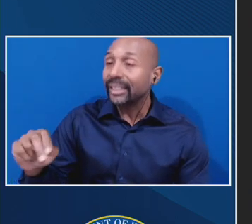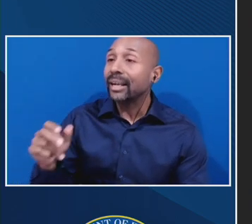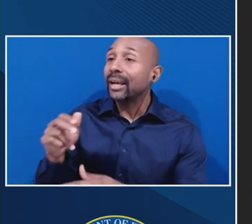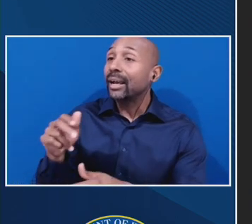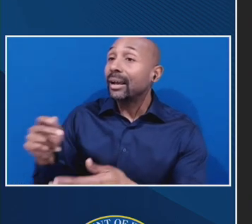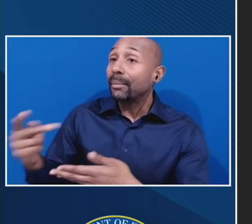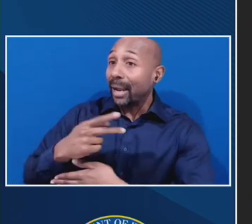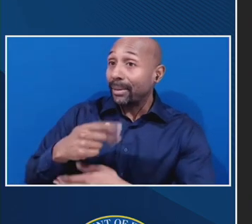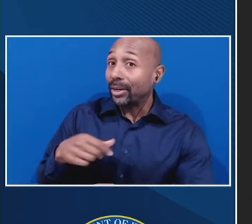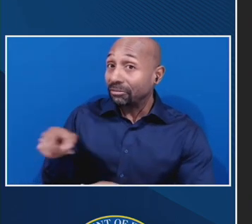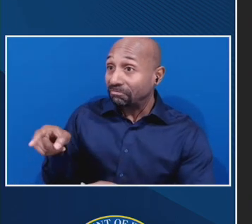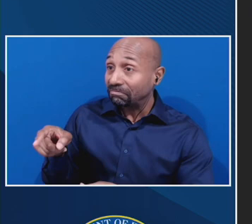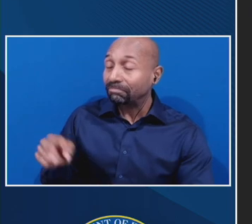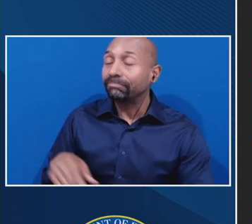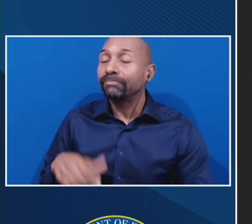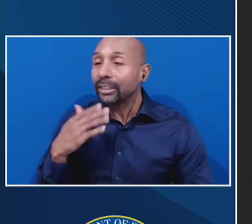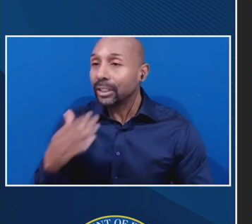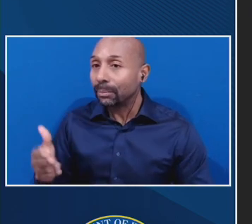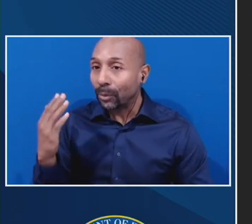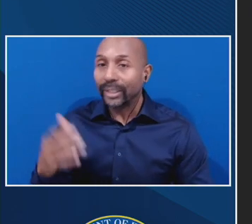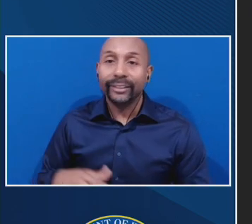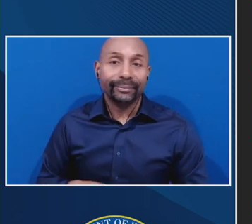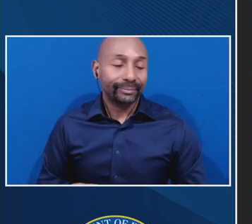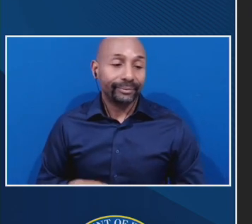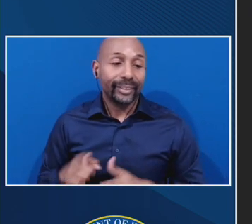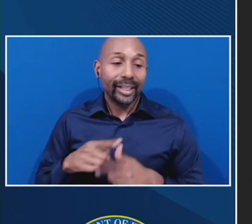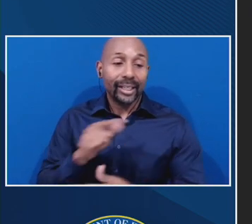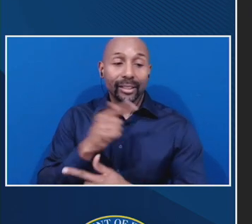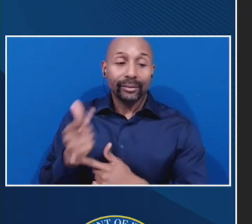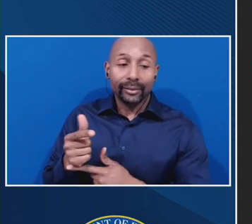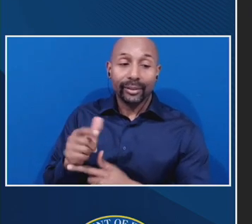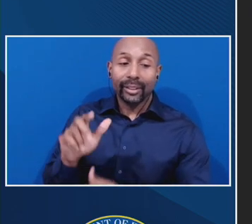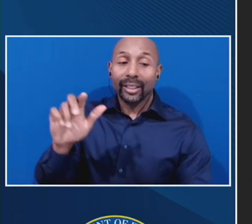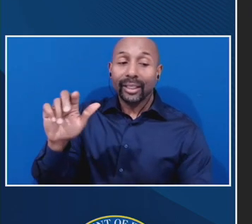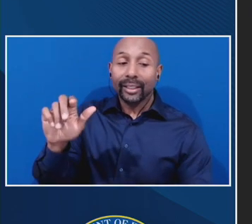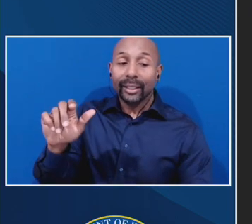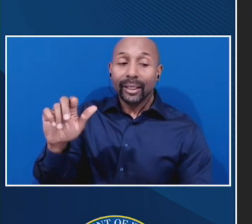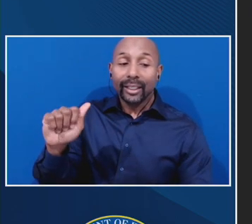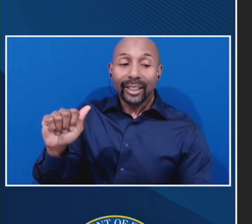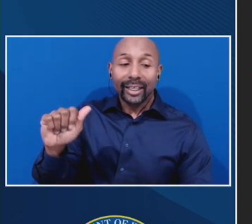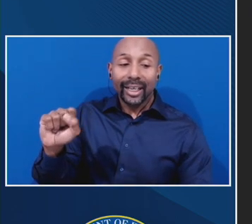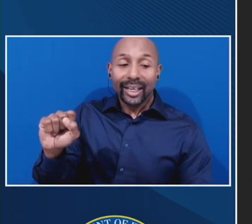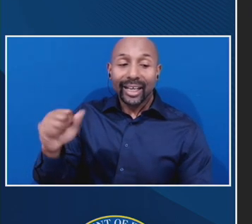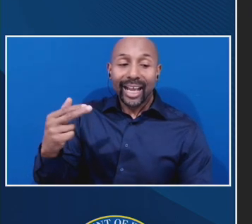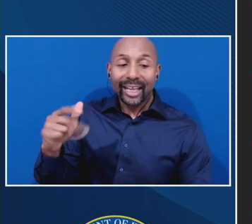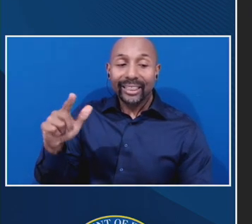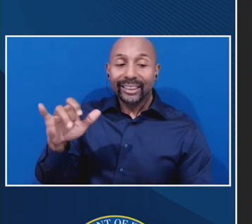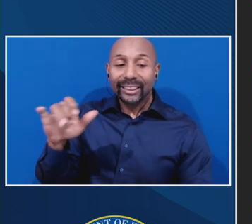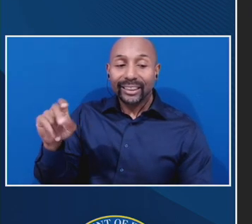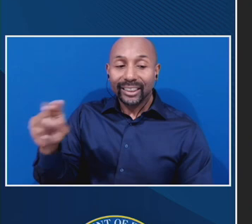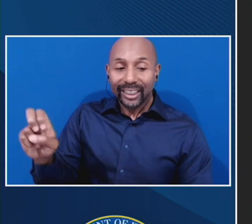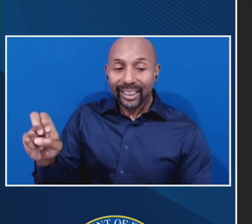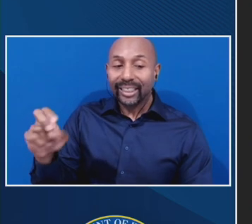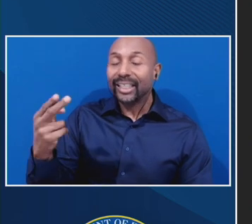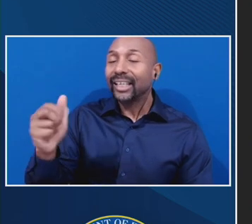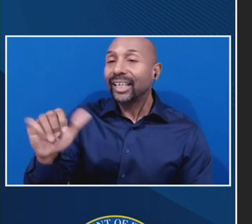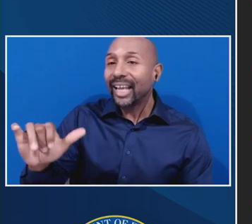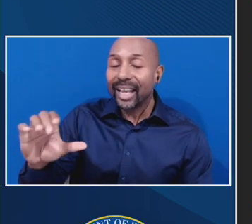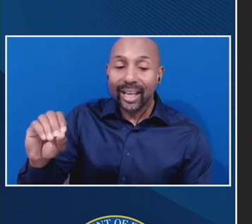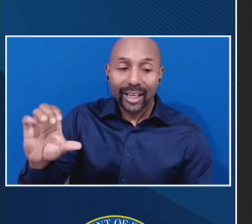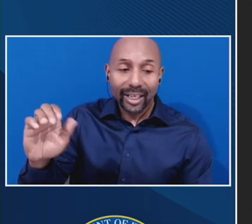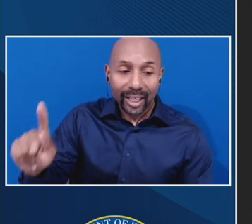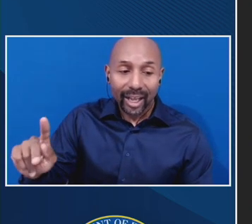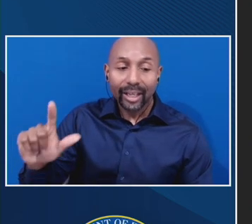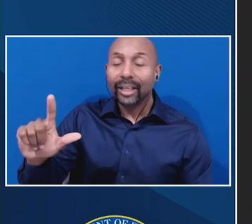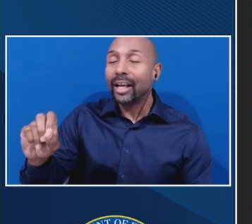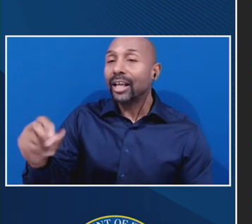the alternate there is Ashlyn Haycock Loman. Ashlyn? Good morning. Okay.